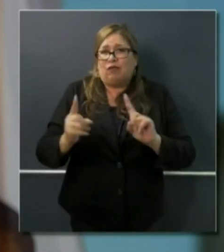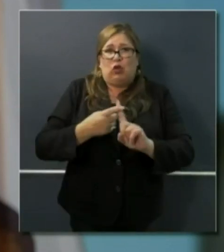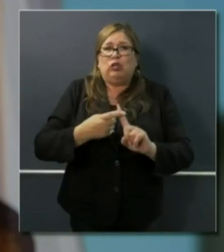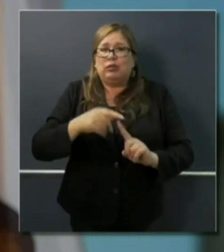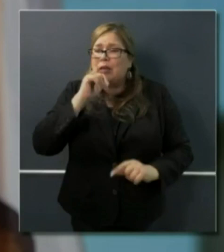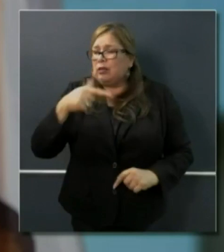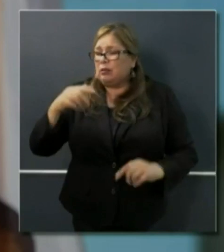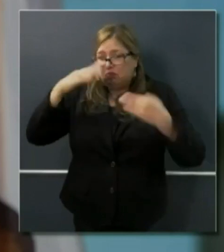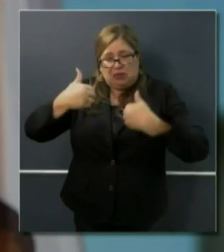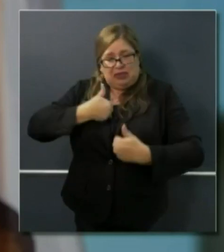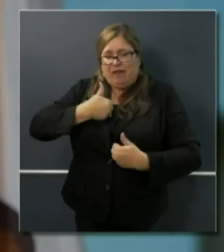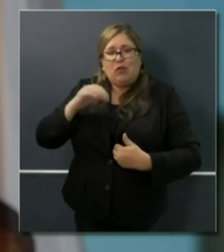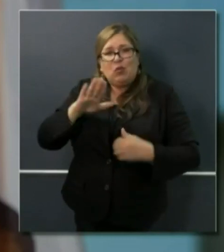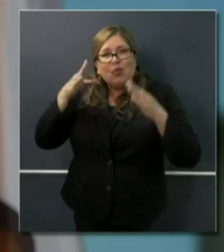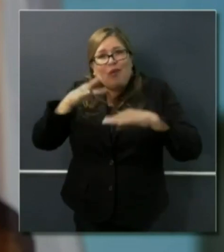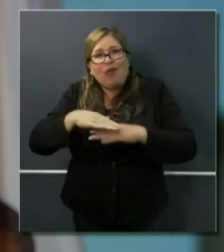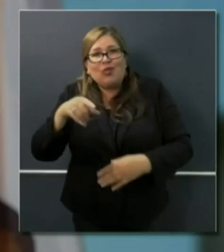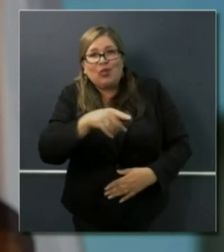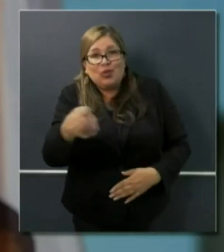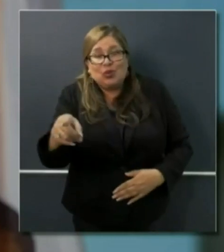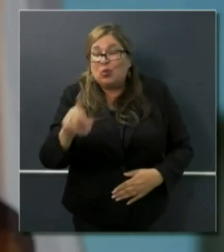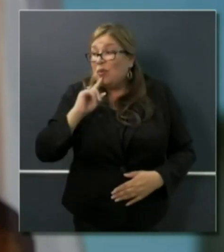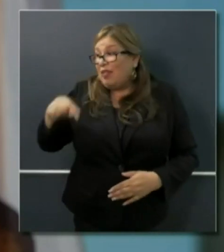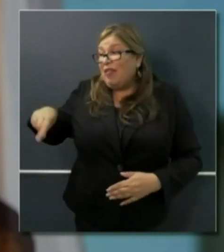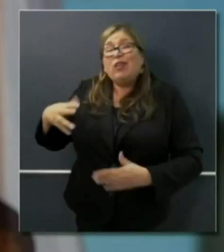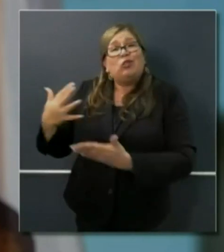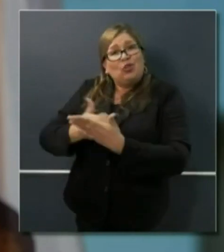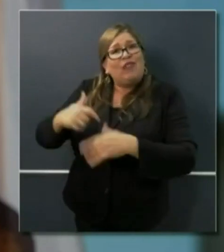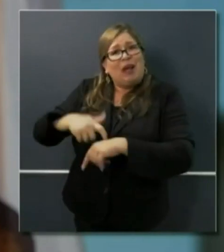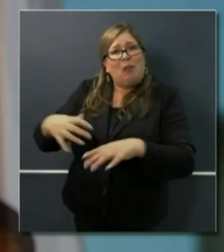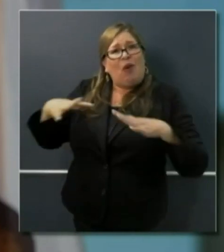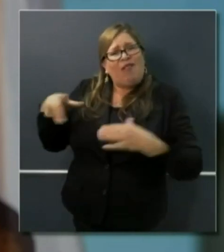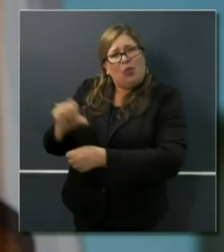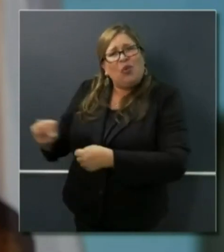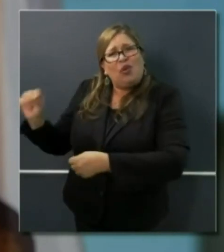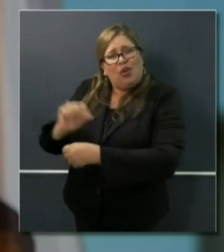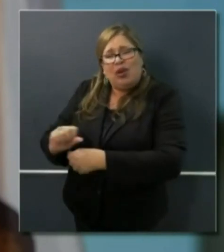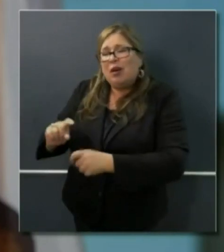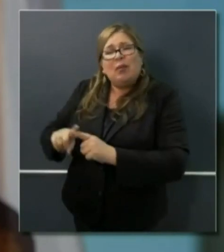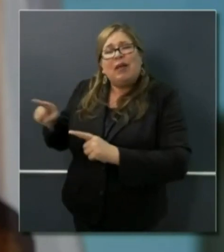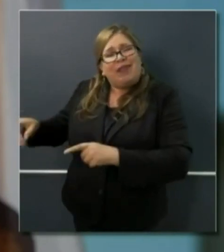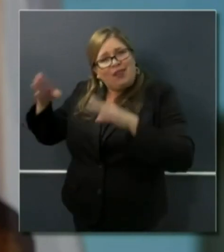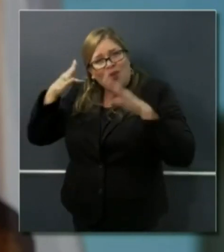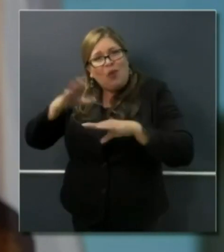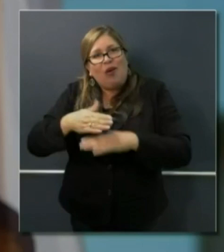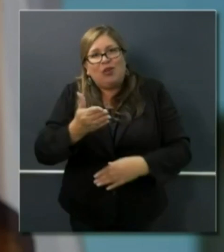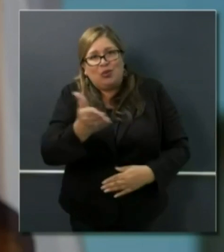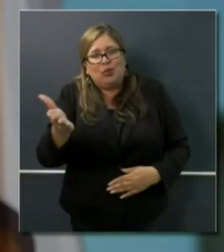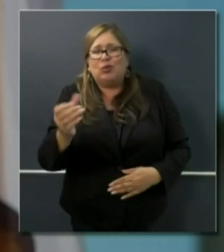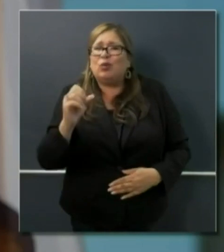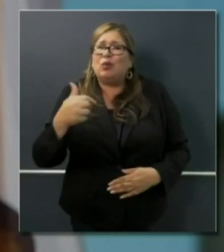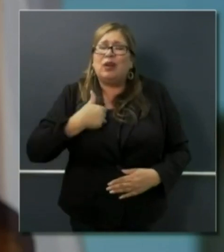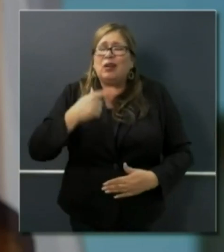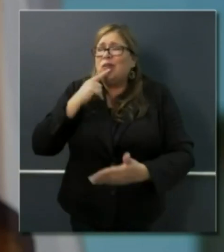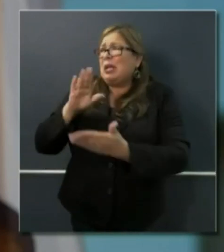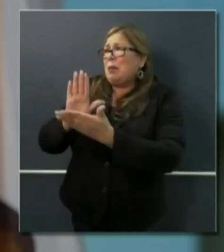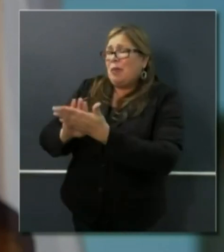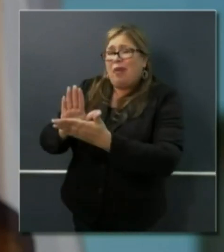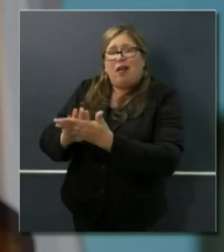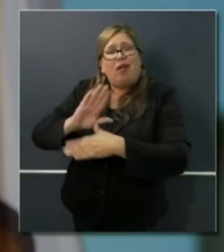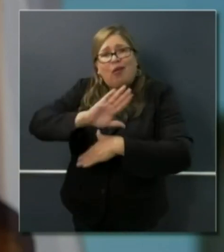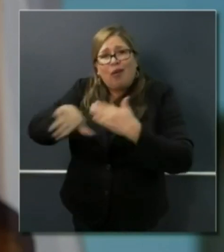When they deserved that time off, they didn't take that time off. And so I just want to applaud all of those